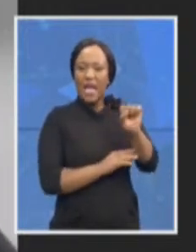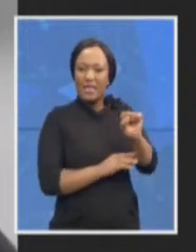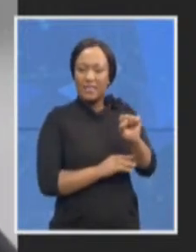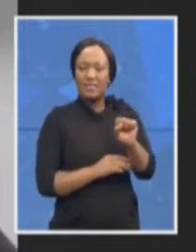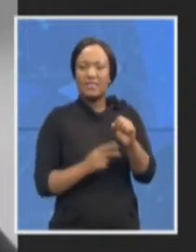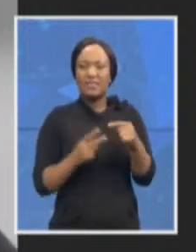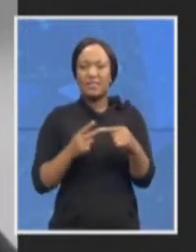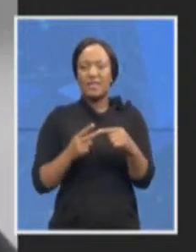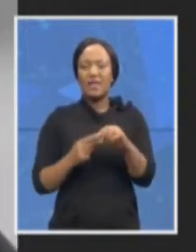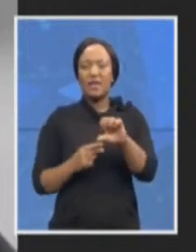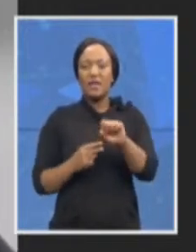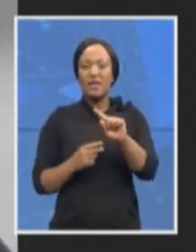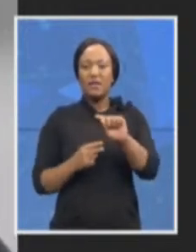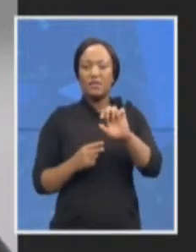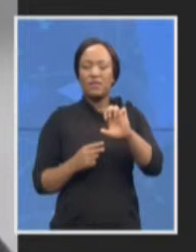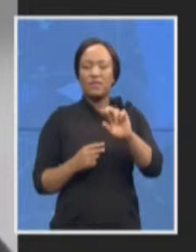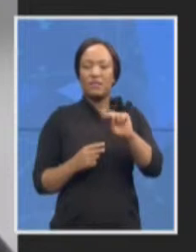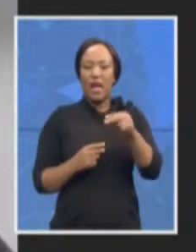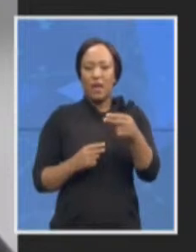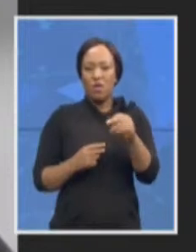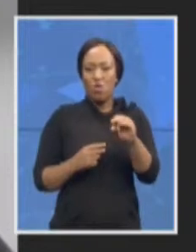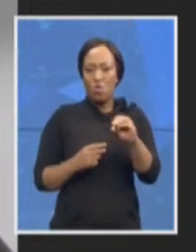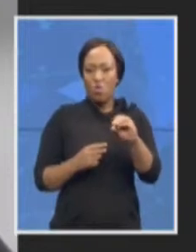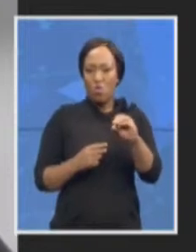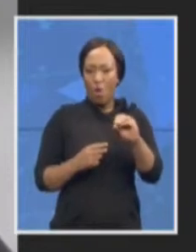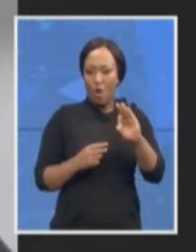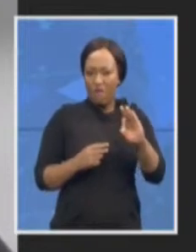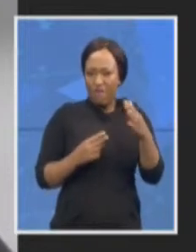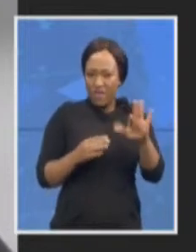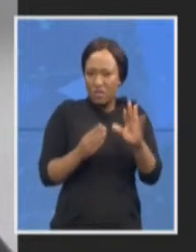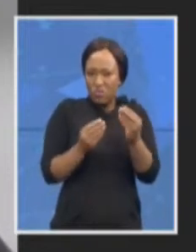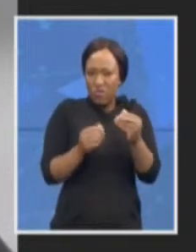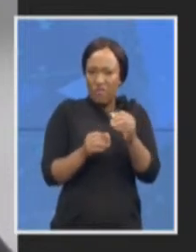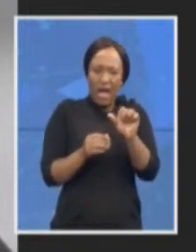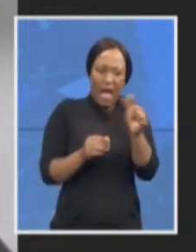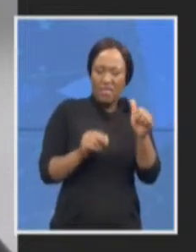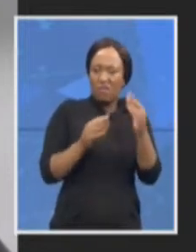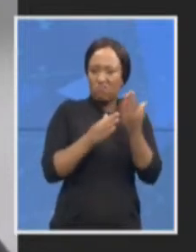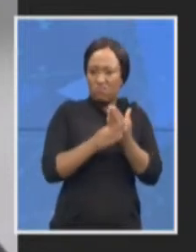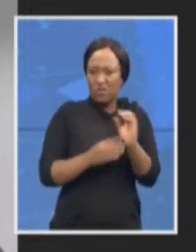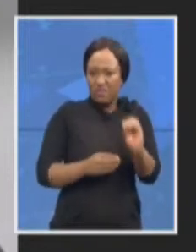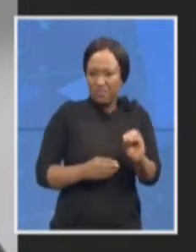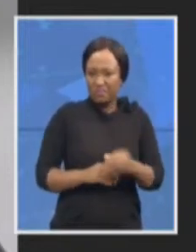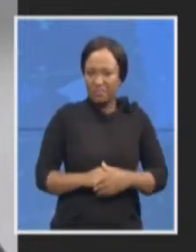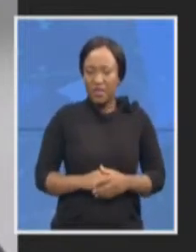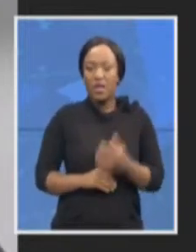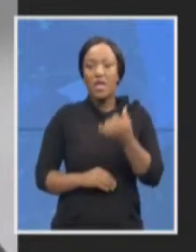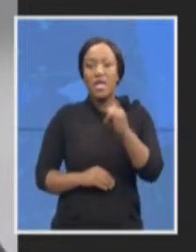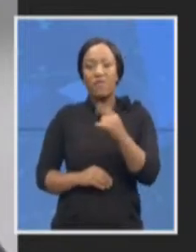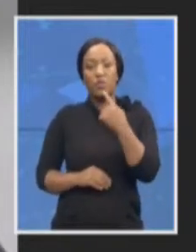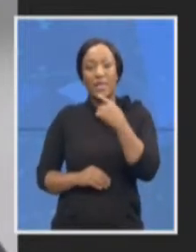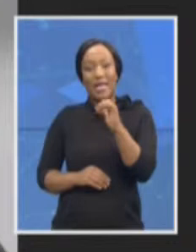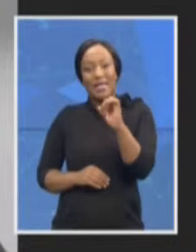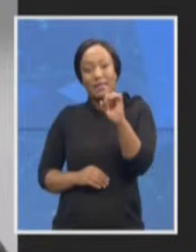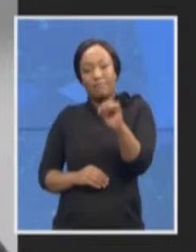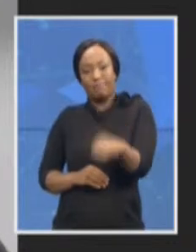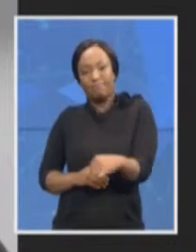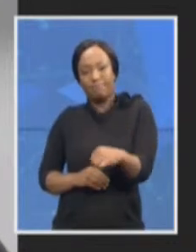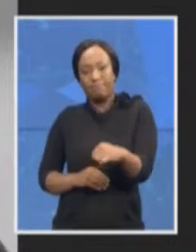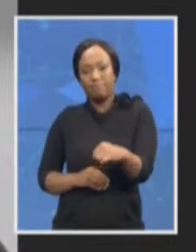that the NPA is dealing with if yes kindly name at least three